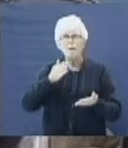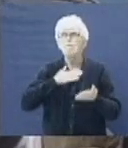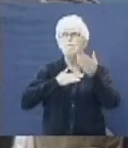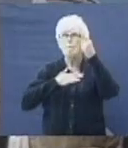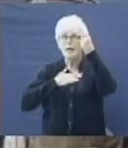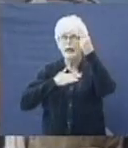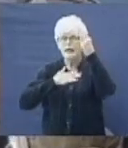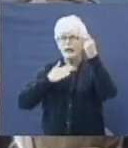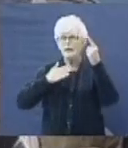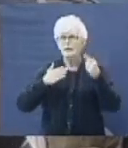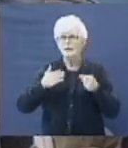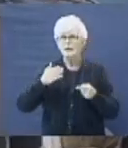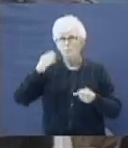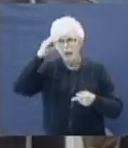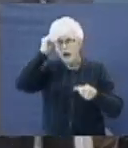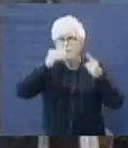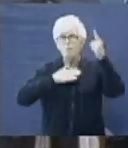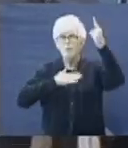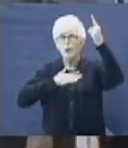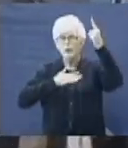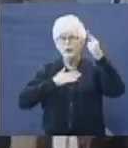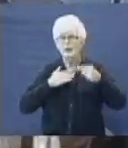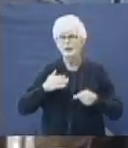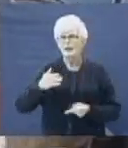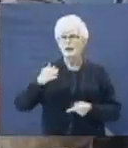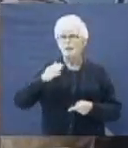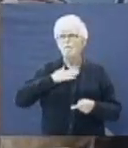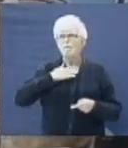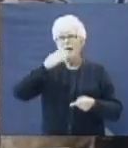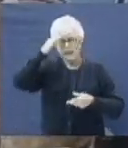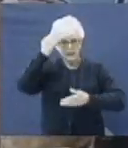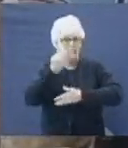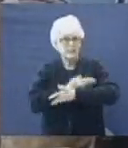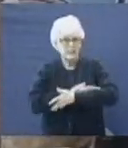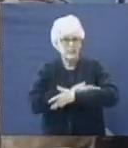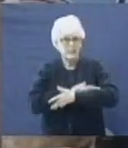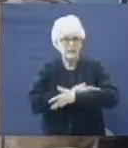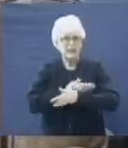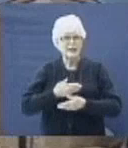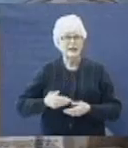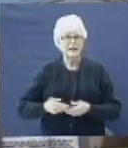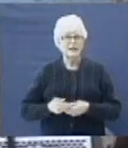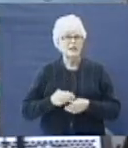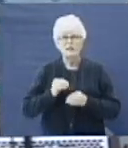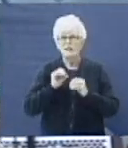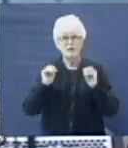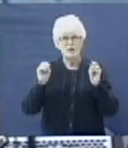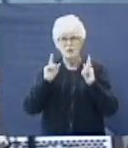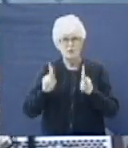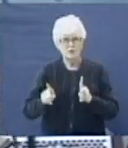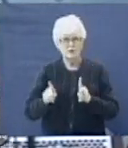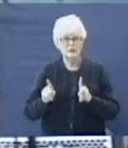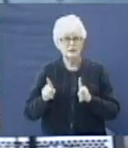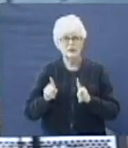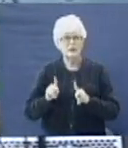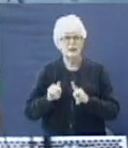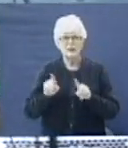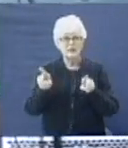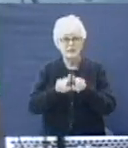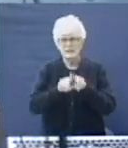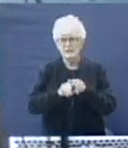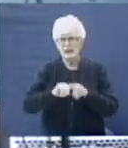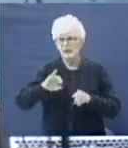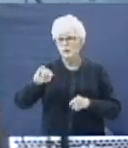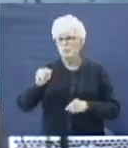My boy. My son. There ain't nobody like